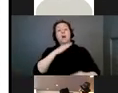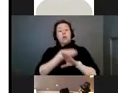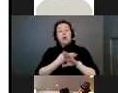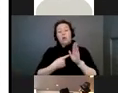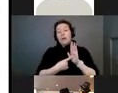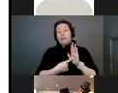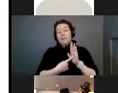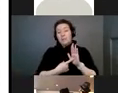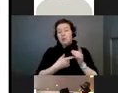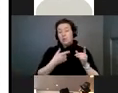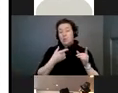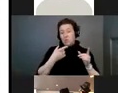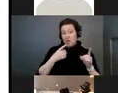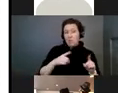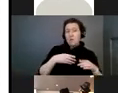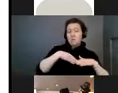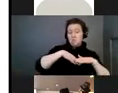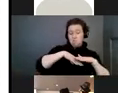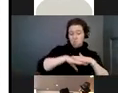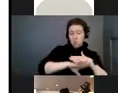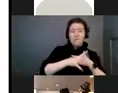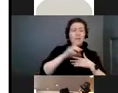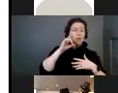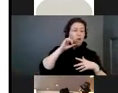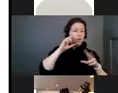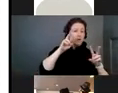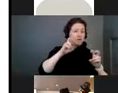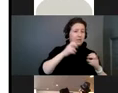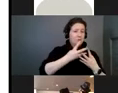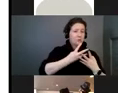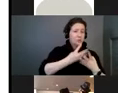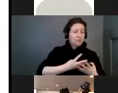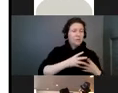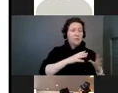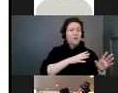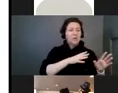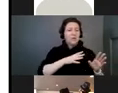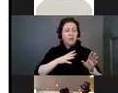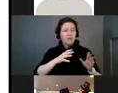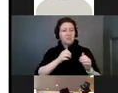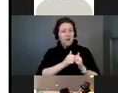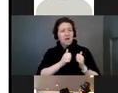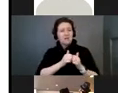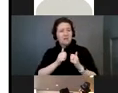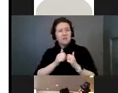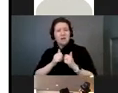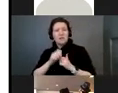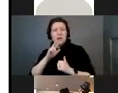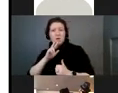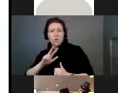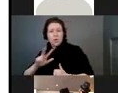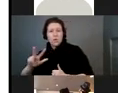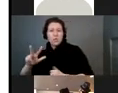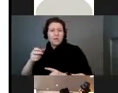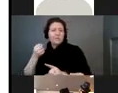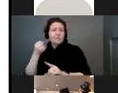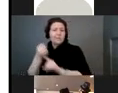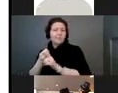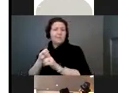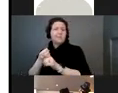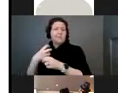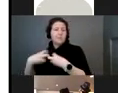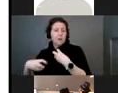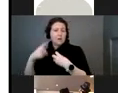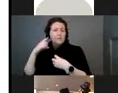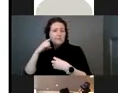passed her hearing test until she was three and a half years old. And I've heard of kids even older than that. I've